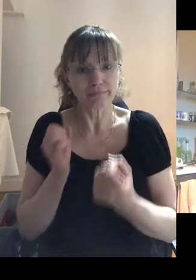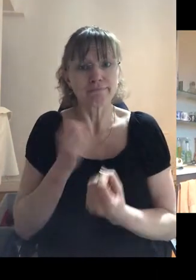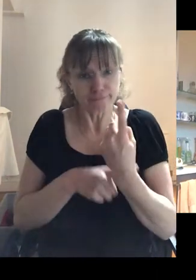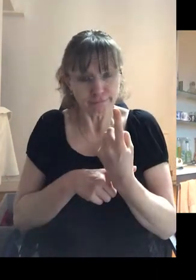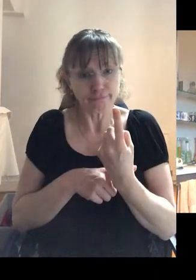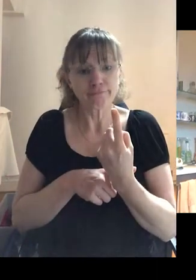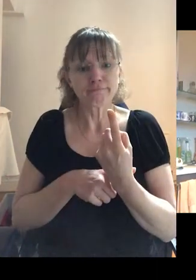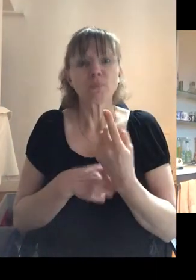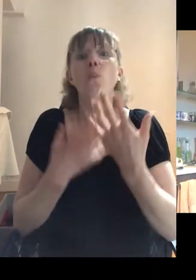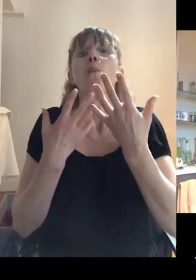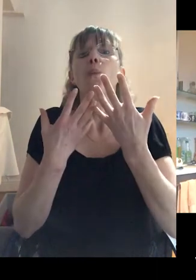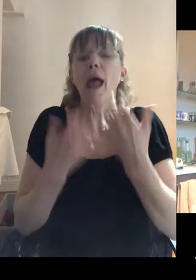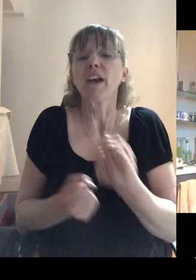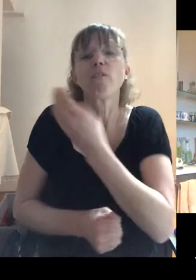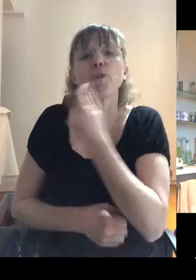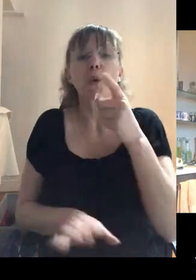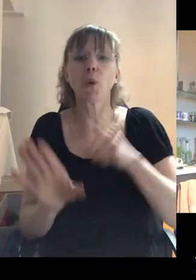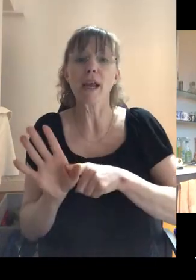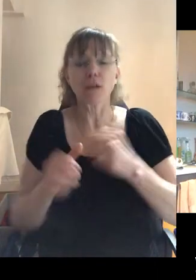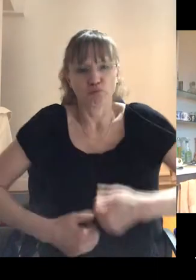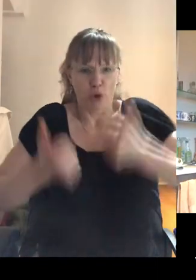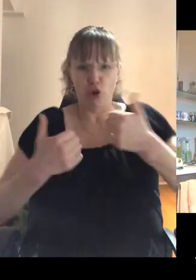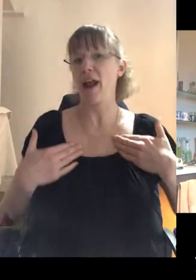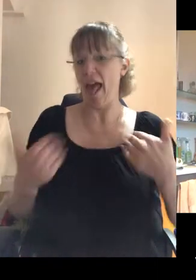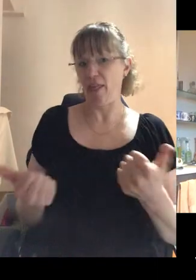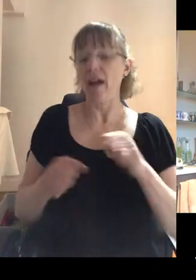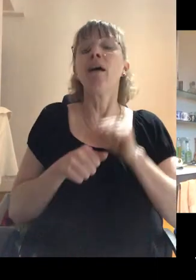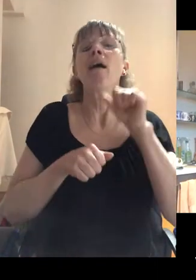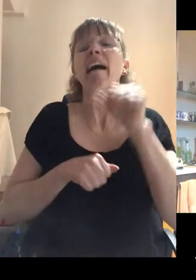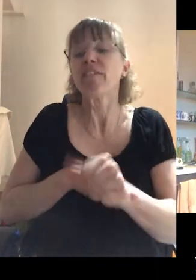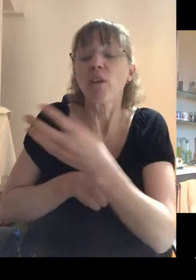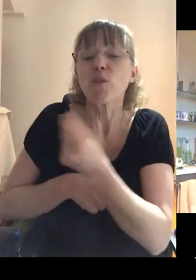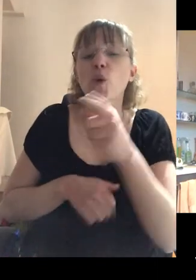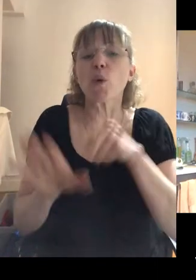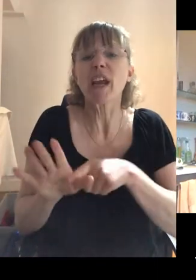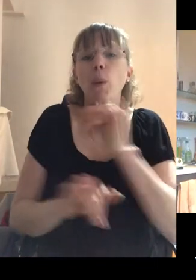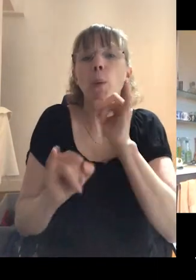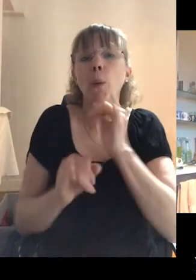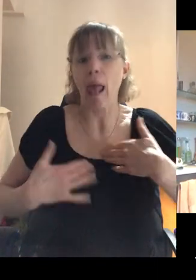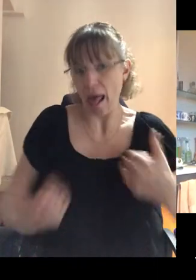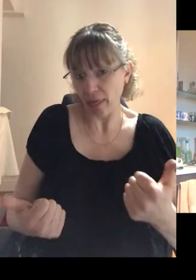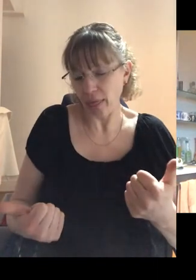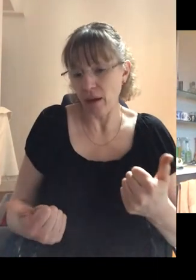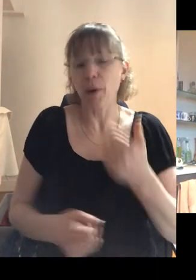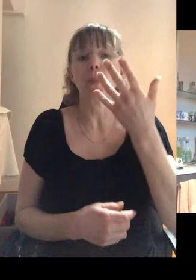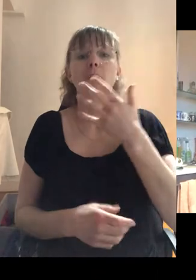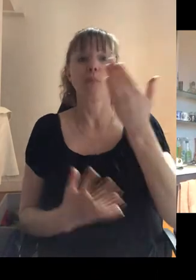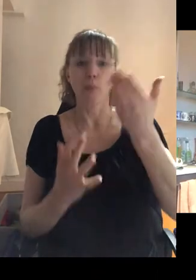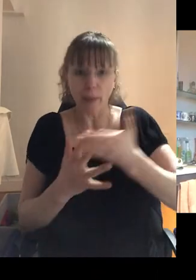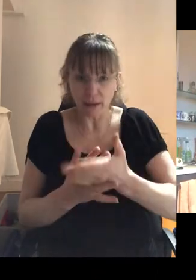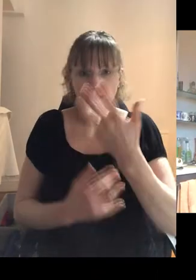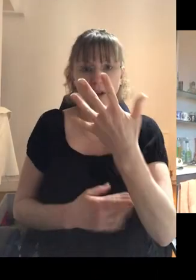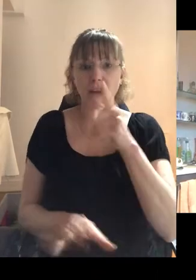opportunity. You that what I had was, you know, a couple of years of good health followed by probably a couple of years of deteriorating health, but that within five years,